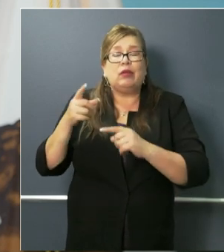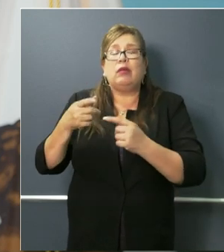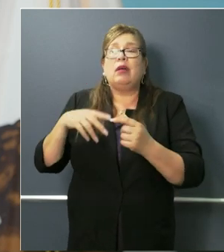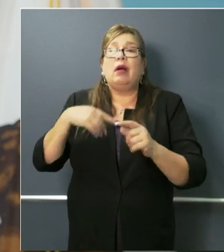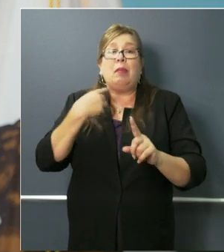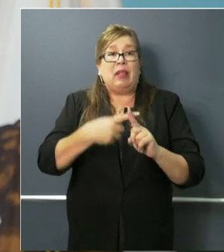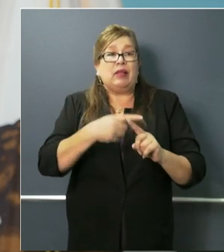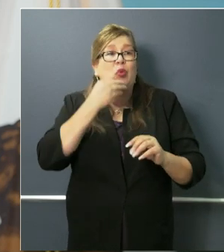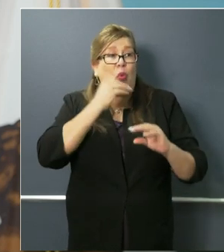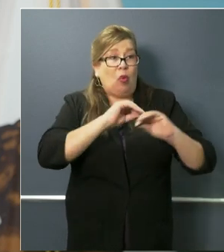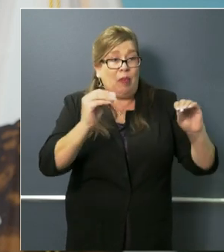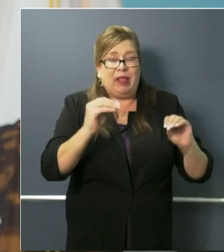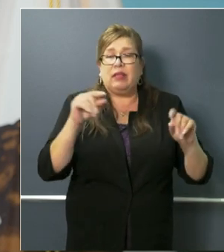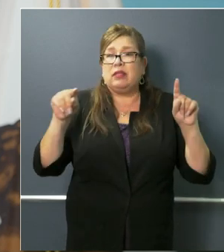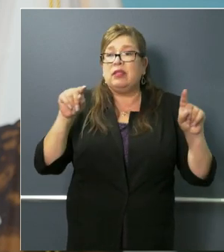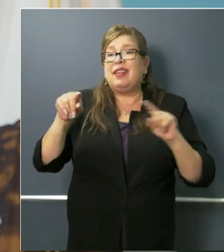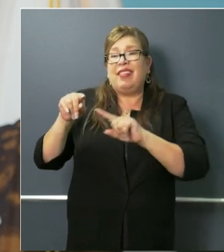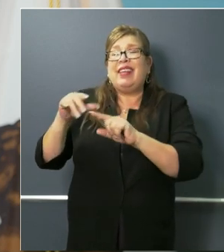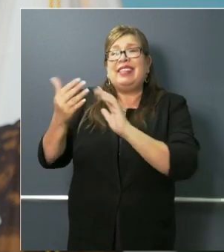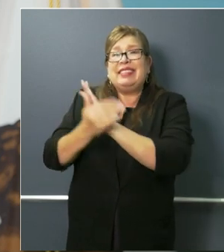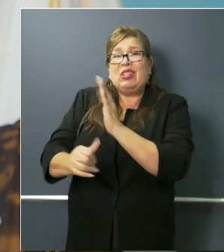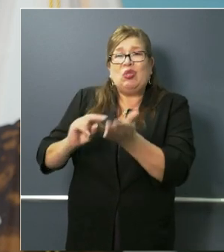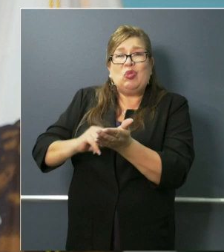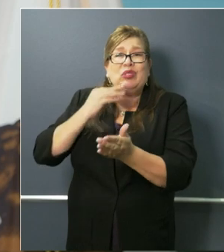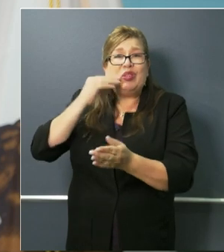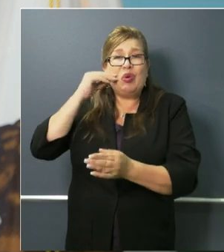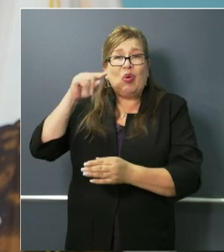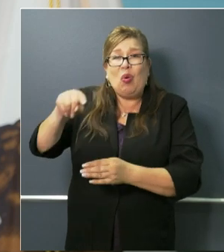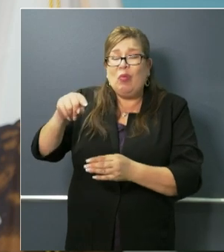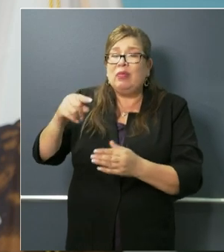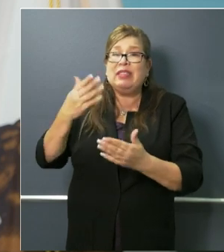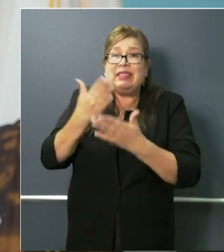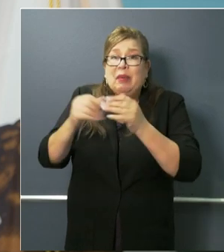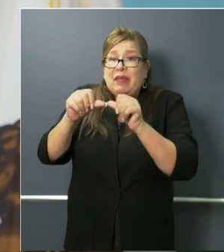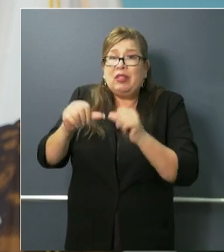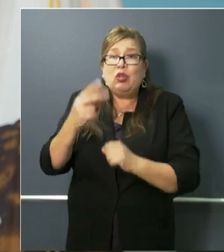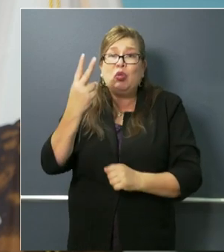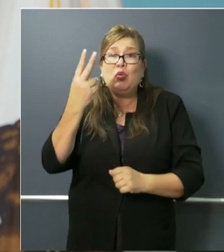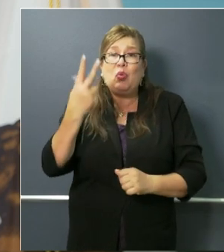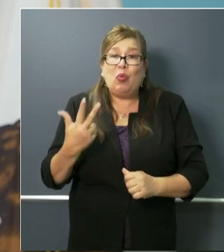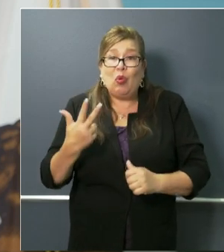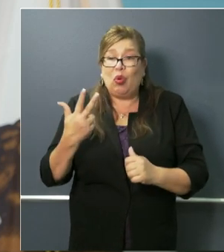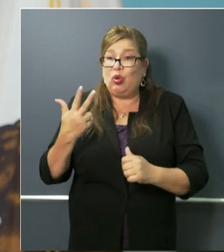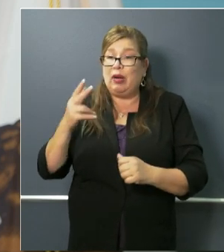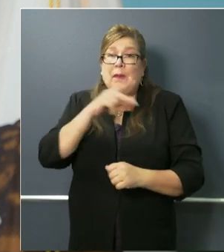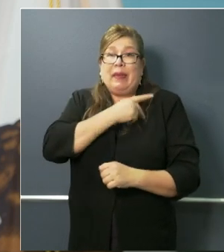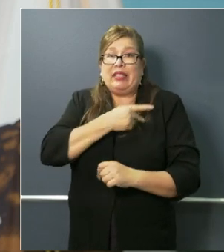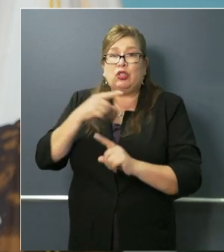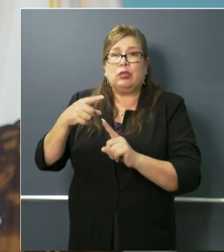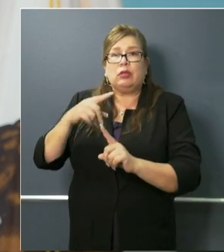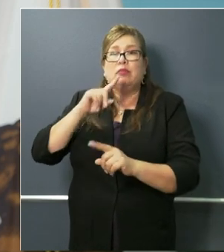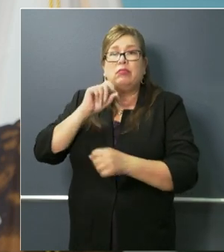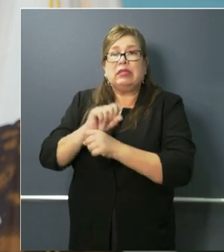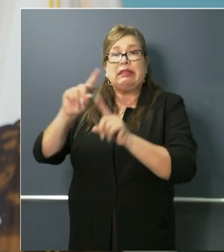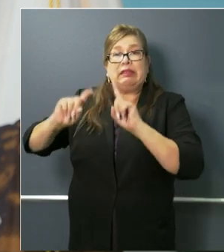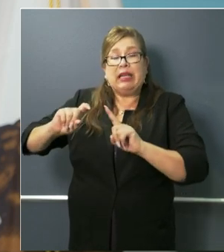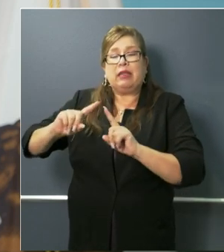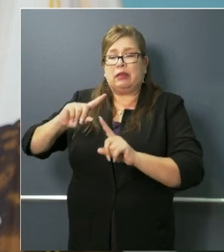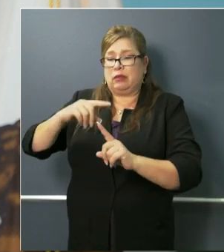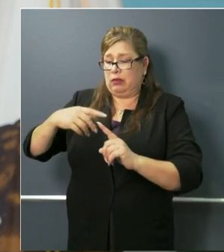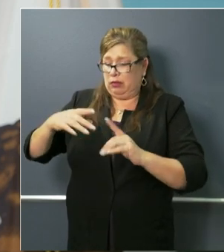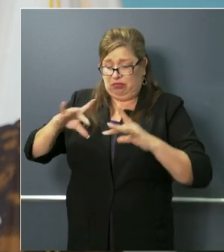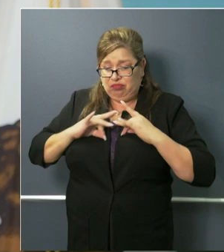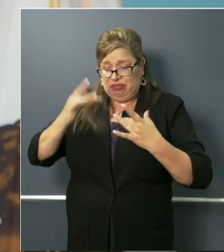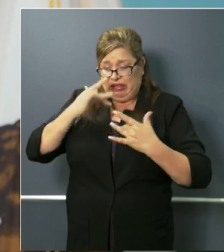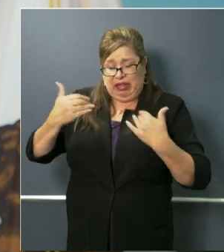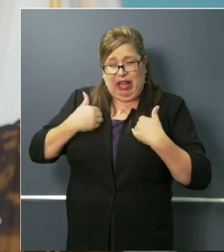sniffs uh some of these facilities where two-thirds of the patients two-thirds are testing positive people losing their